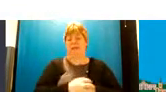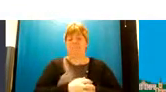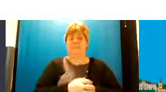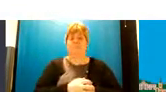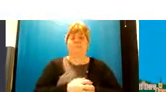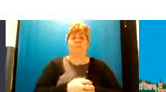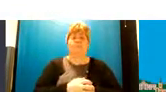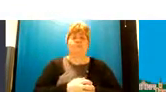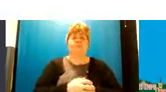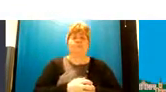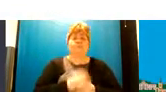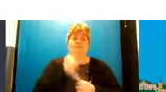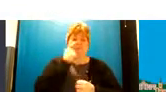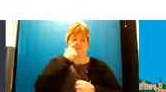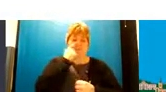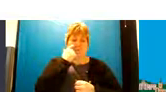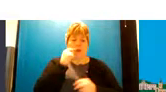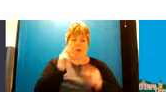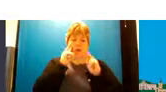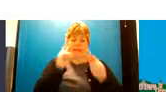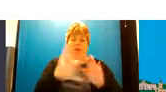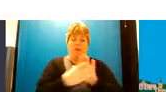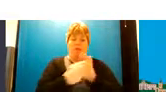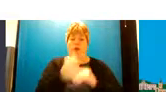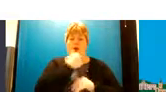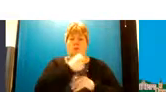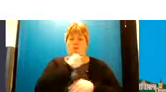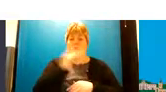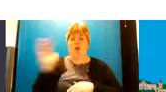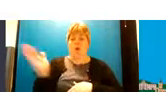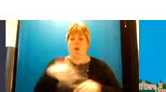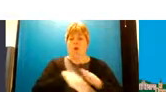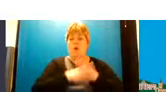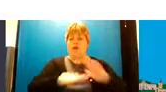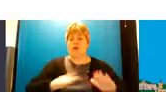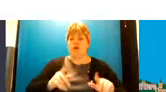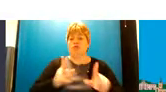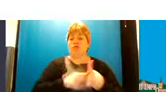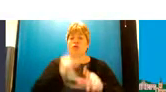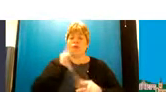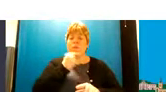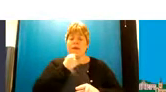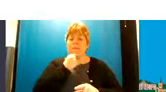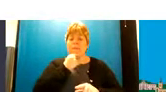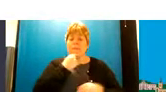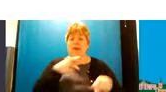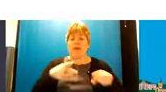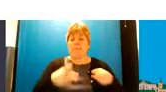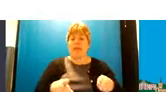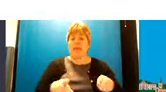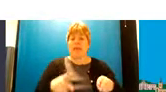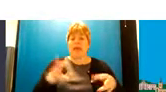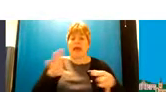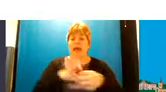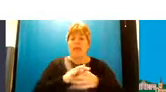um you can see that the model that we use across the whole of the children and young people's um pathways this around thrive from anna